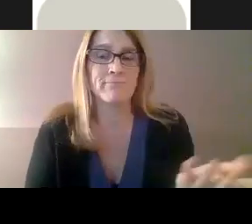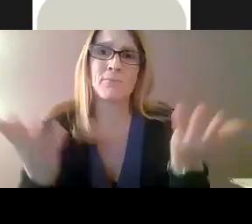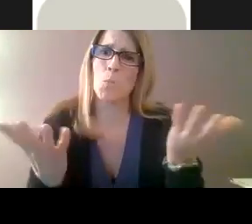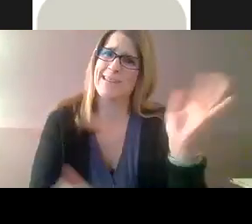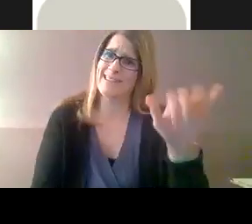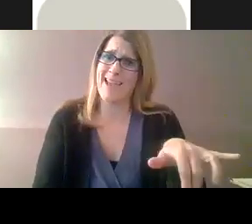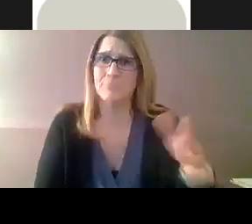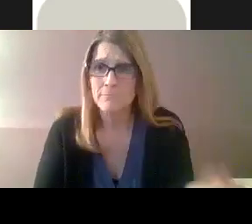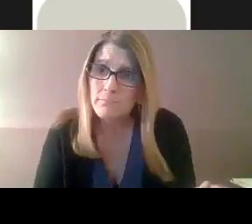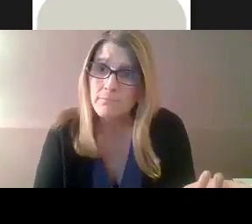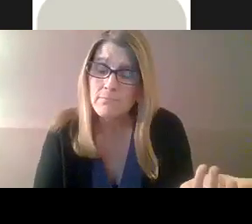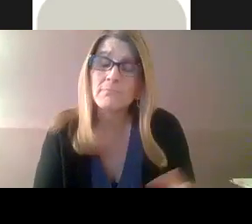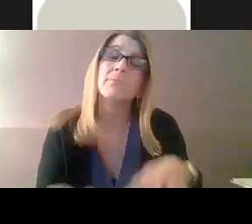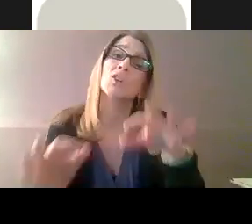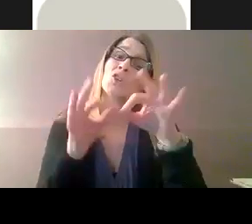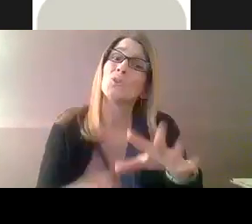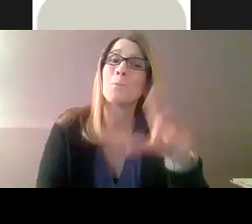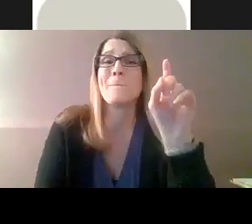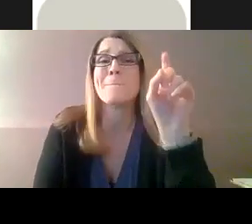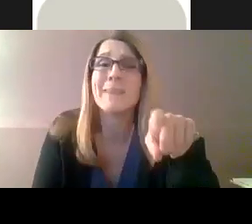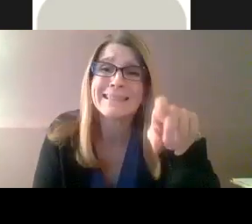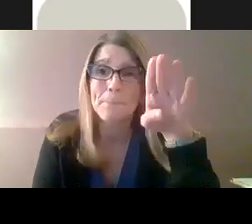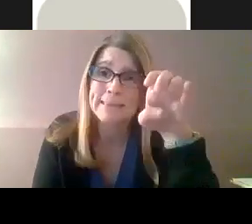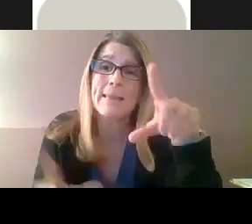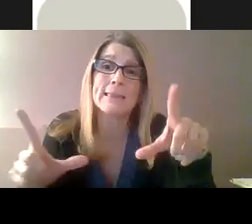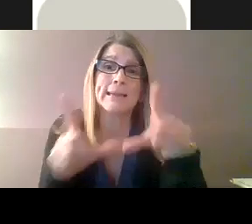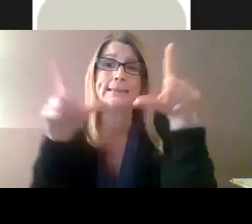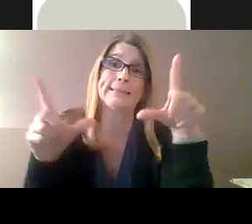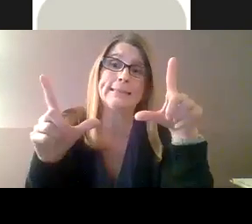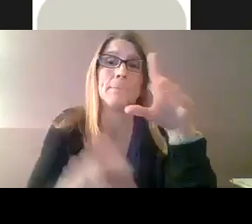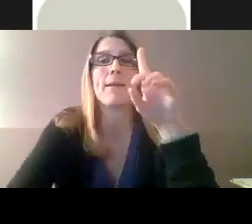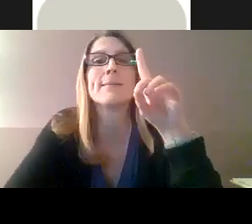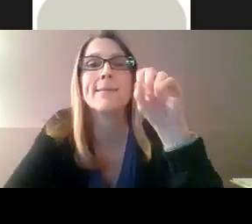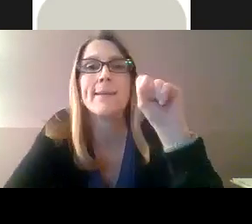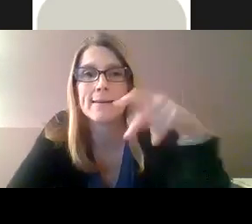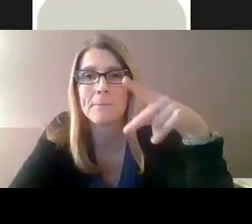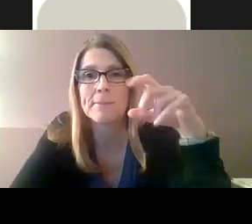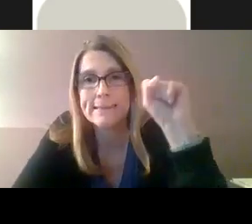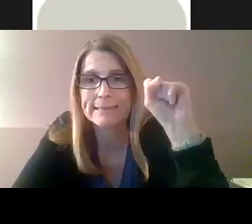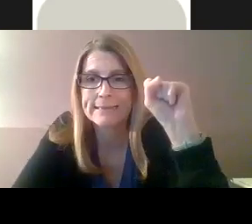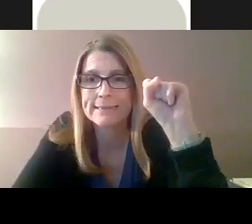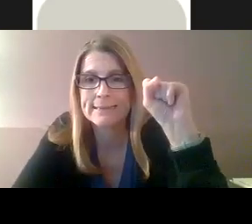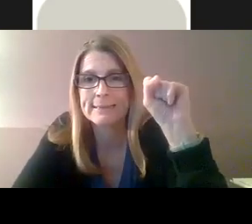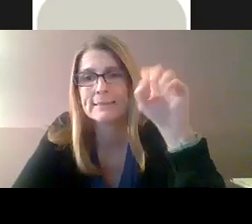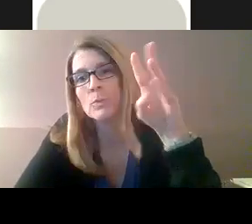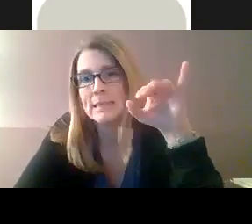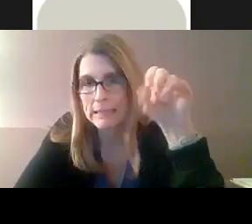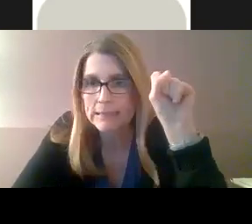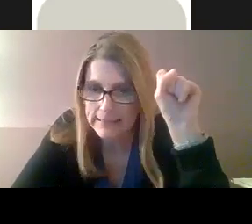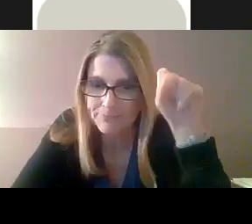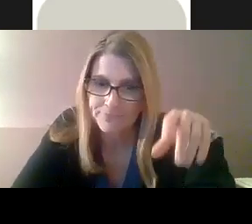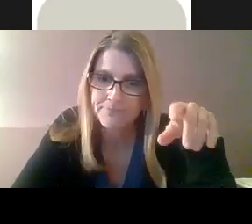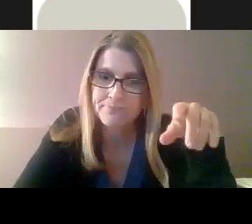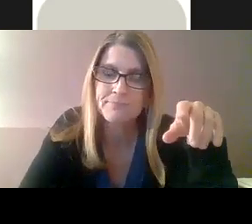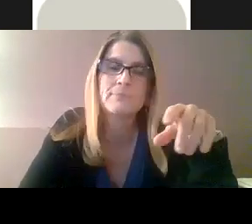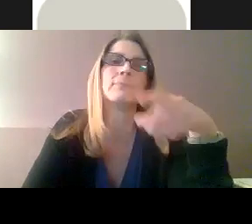So I want to talk about qualified interpreters. And the interpreters in the state of Wisconsin have to be licensed under